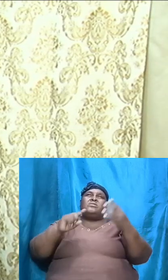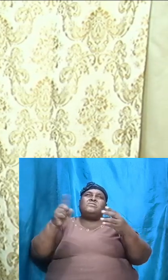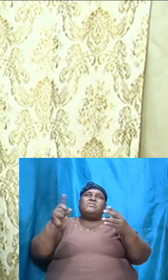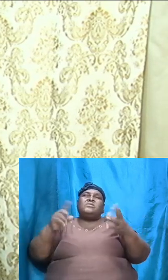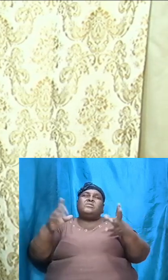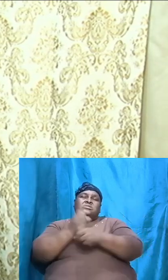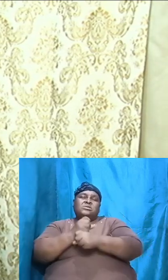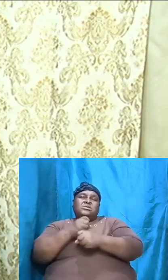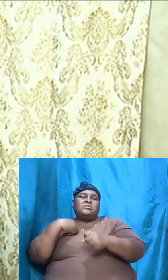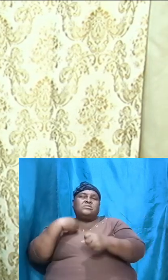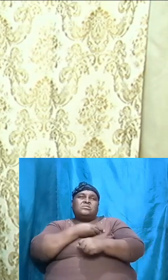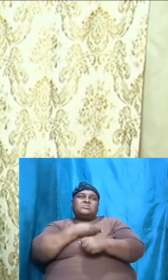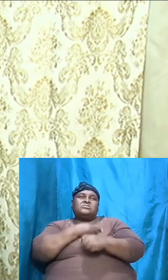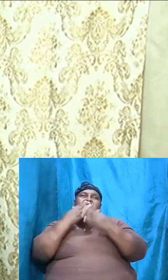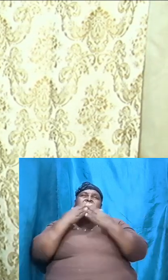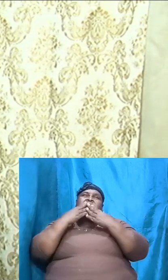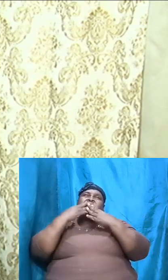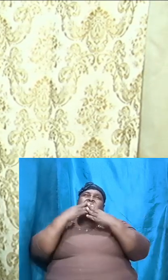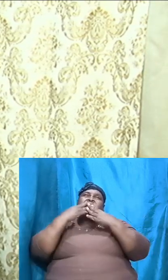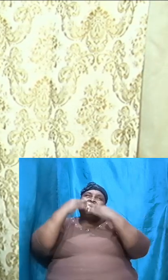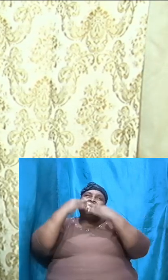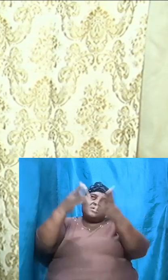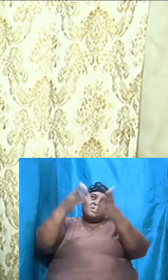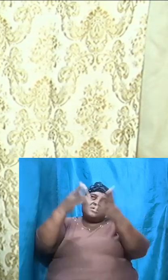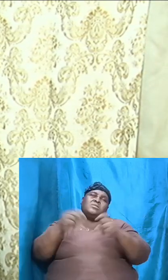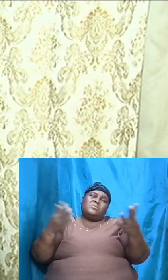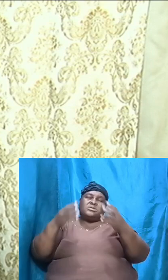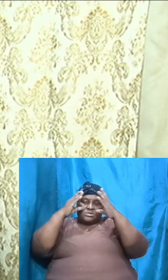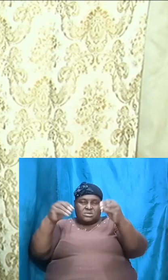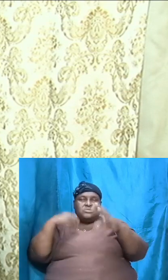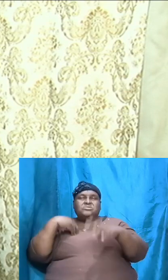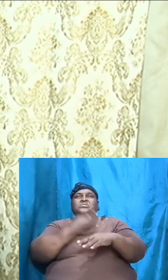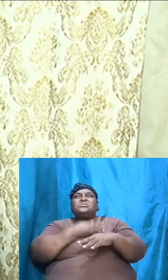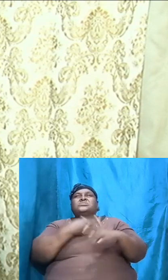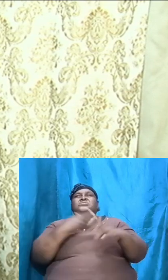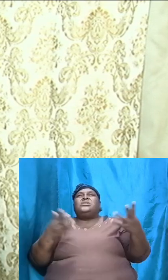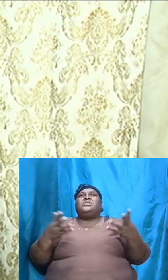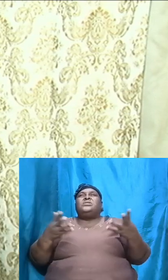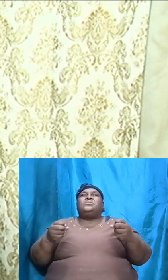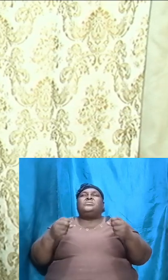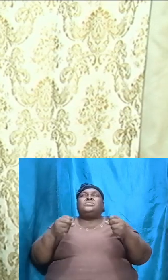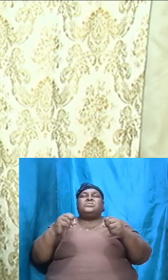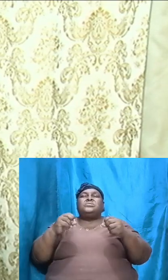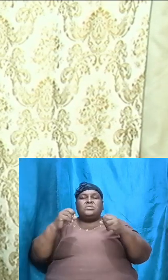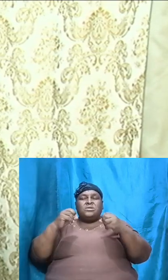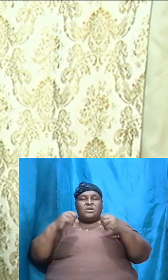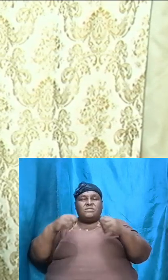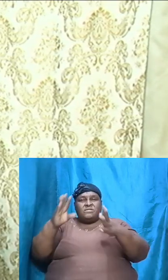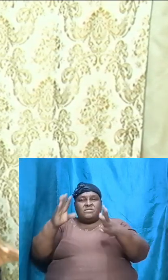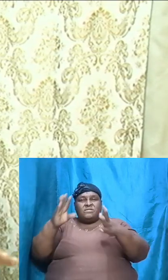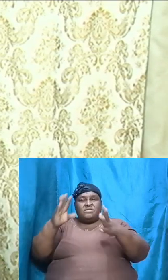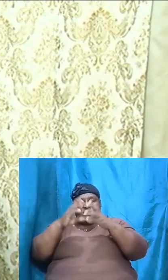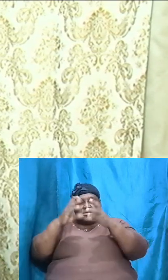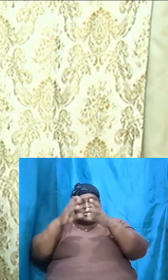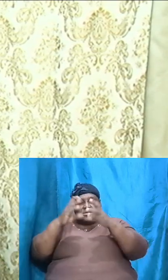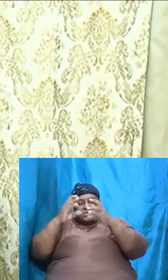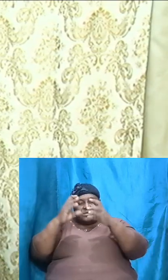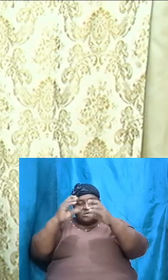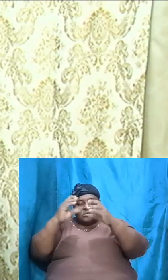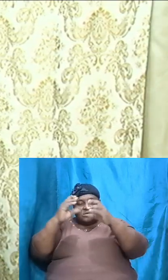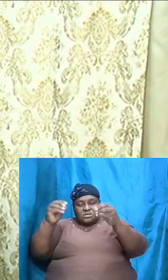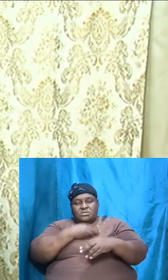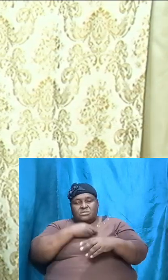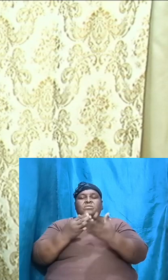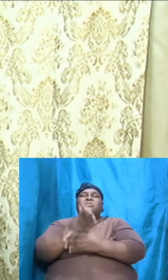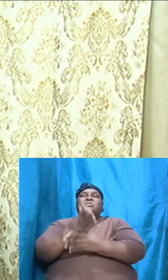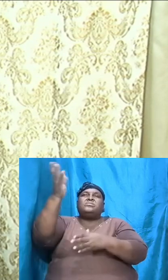taking us thank you for what you have been teaching us and what you have been imparting to us through your words we pray Father